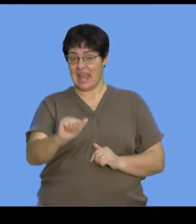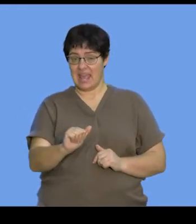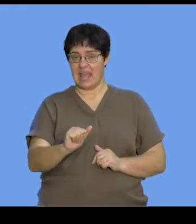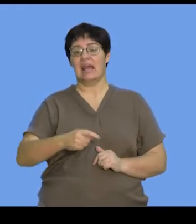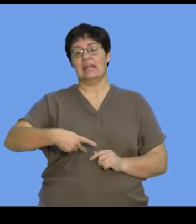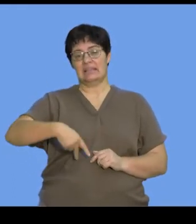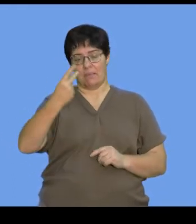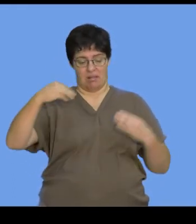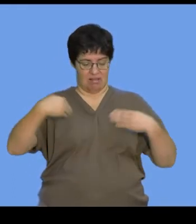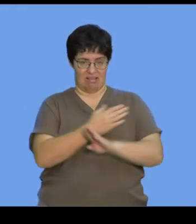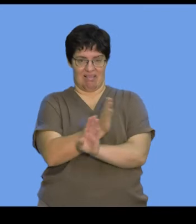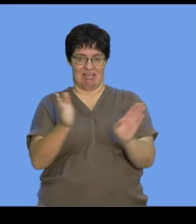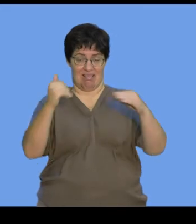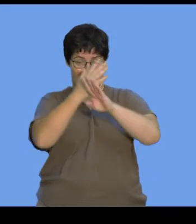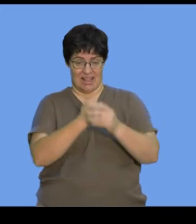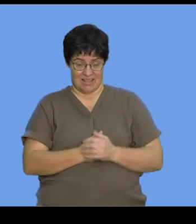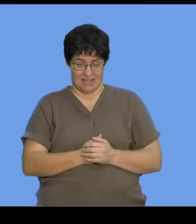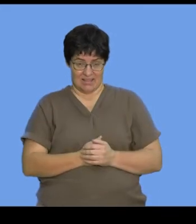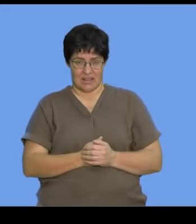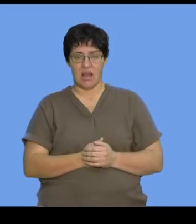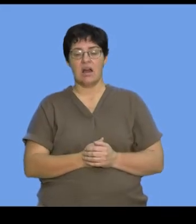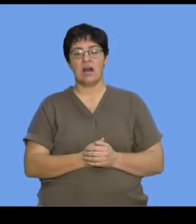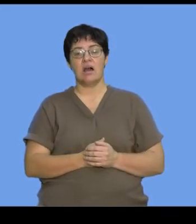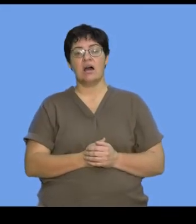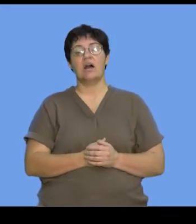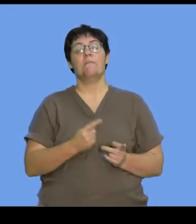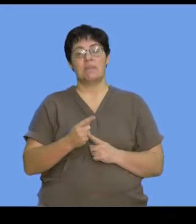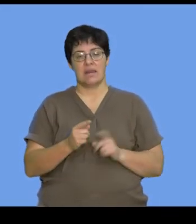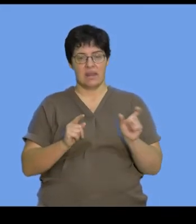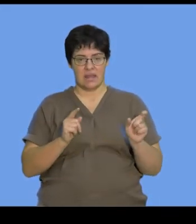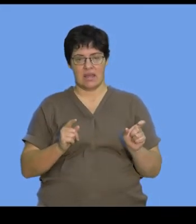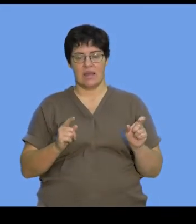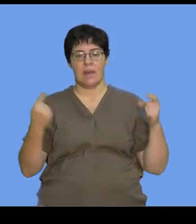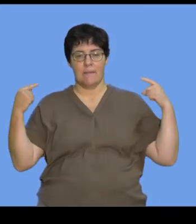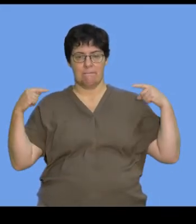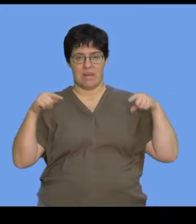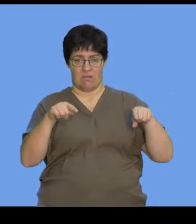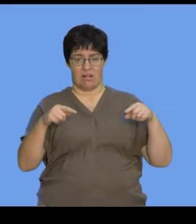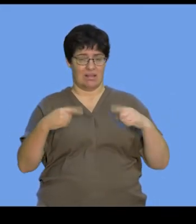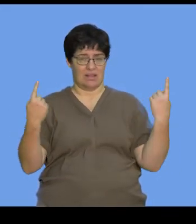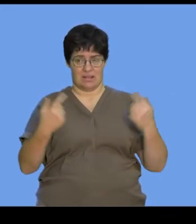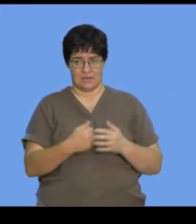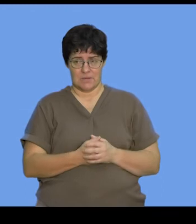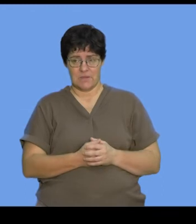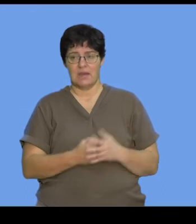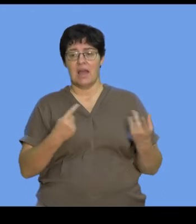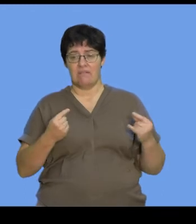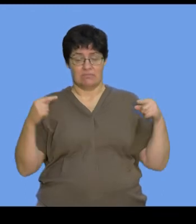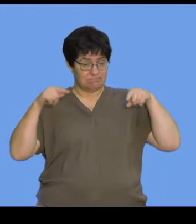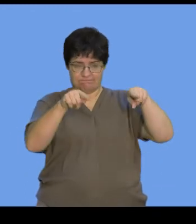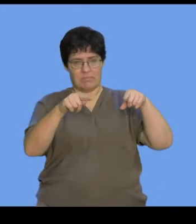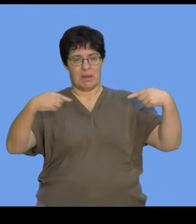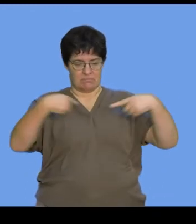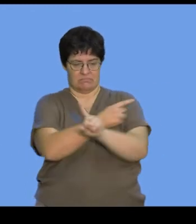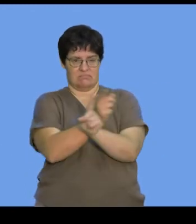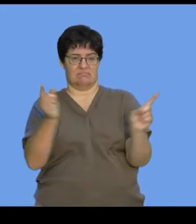was a double-stranded molecule. It contained two strands that were anti-parallel. It was made up of